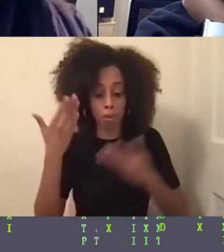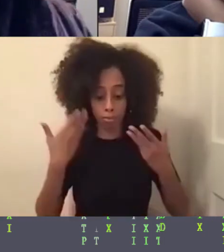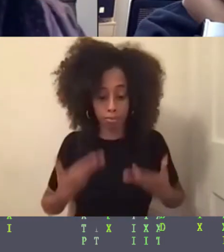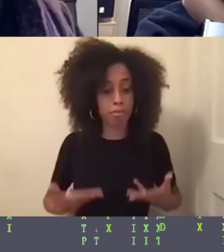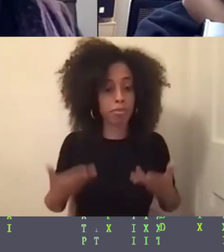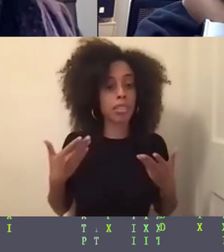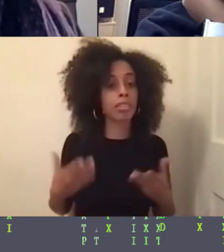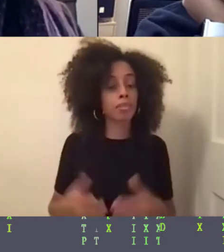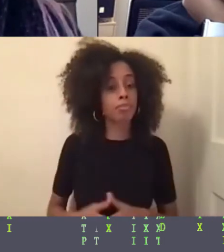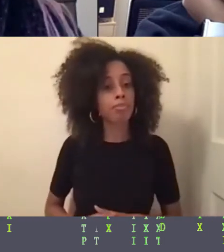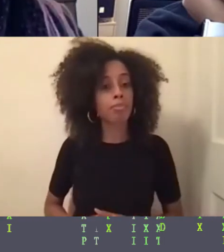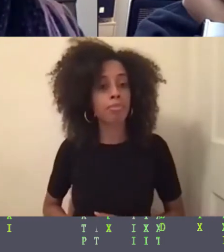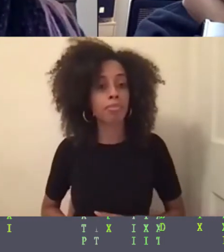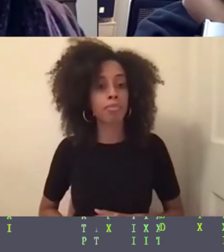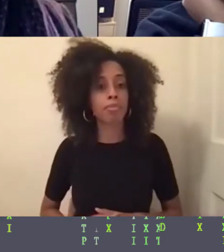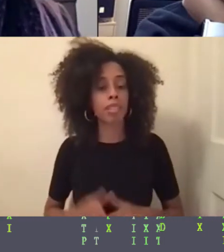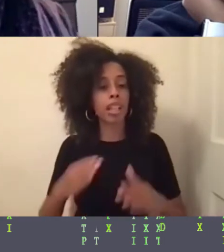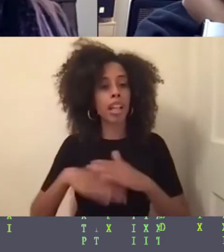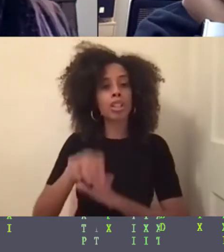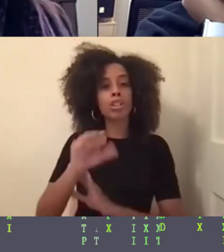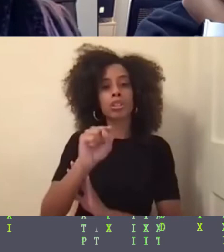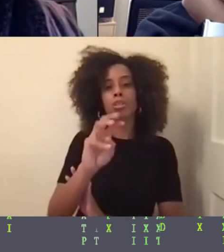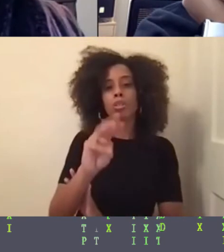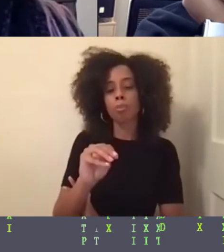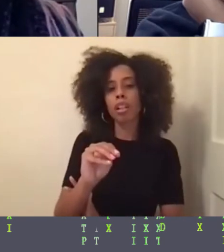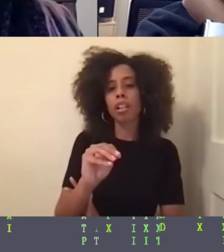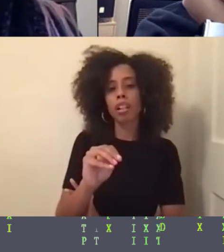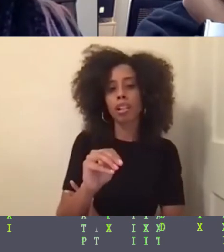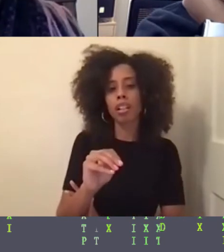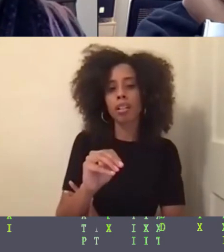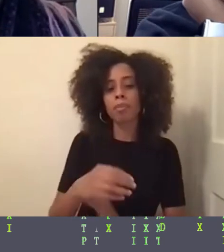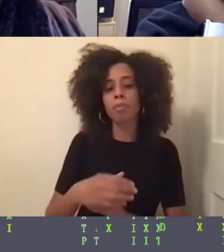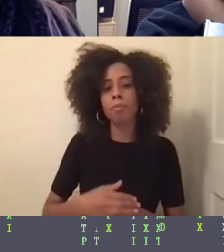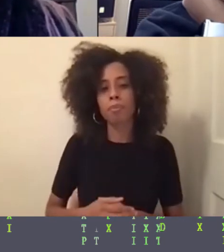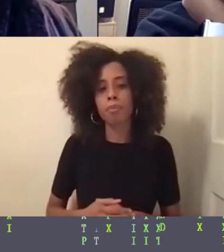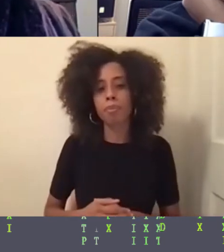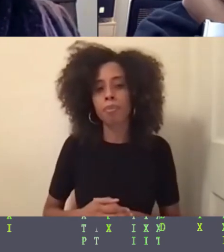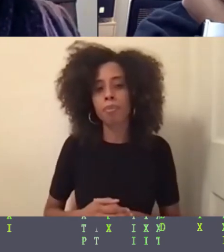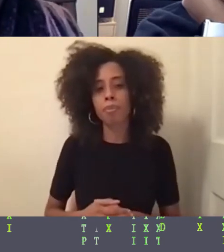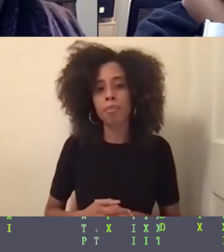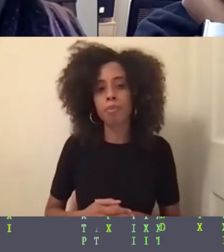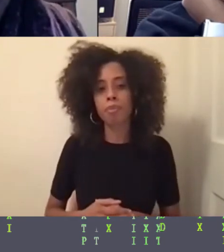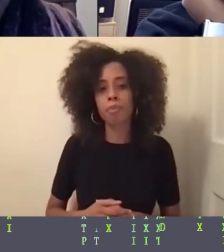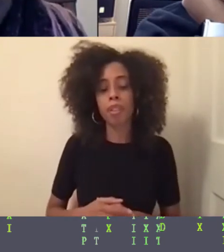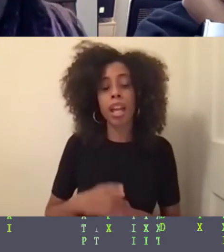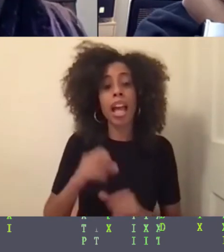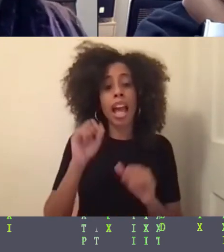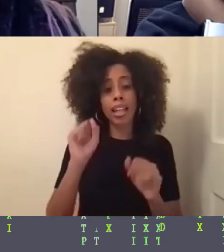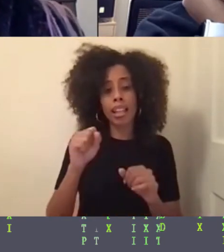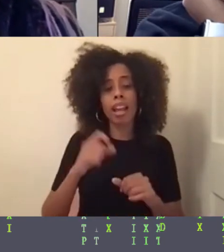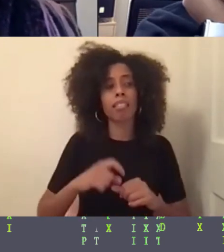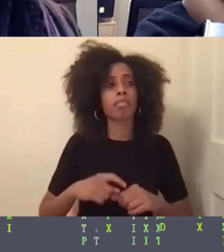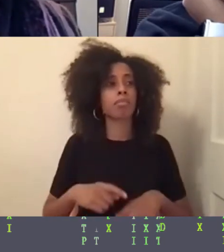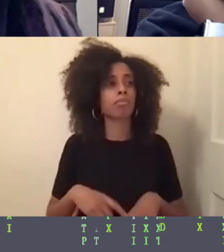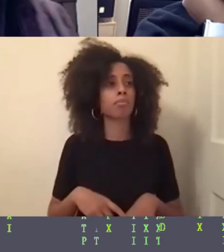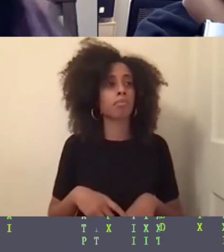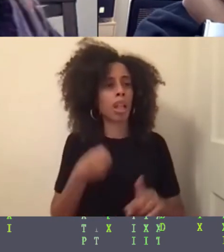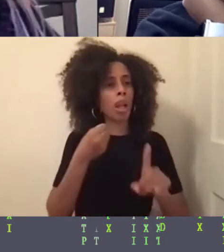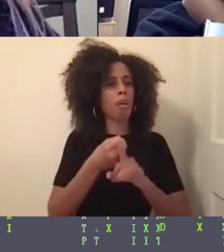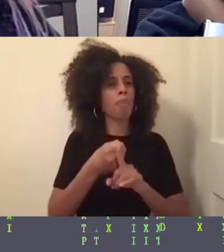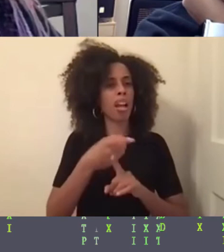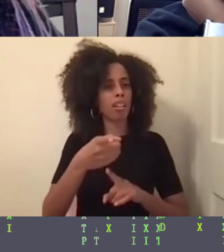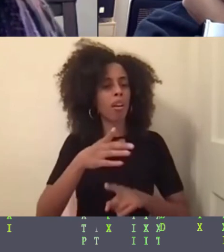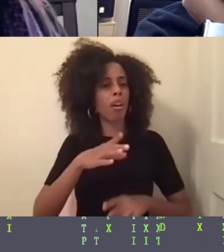And, and, and social media, you know, they can, it can play a huge role in boosting your confidence about being in your